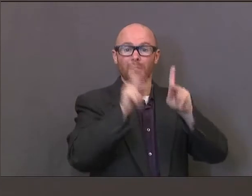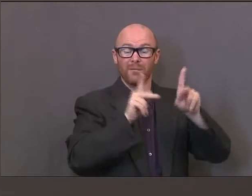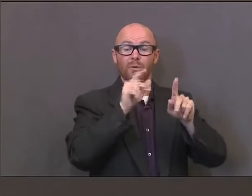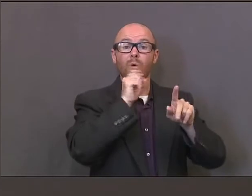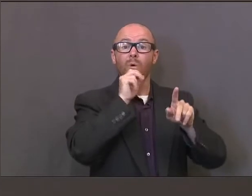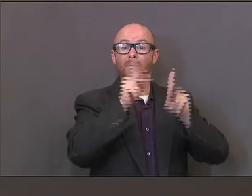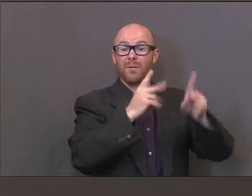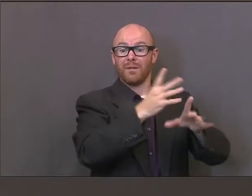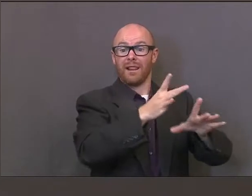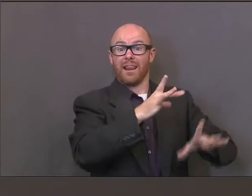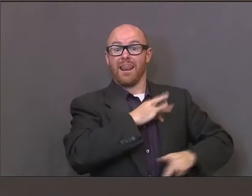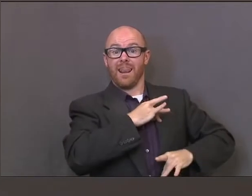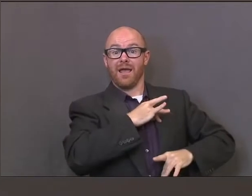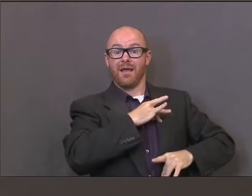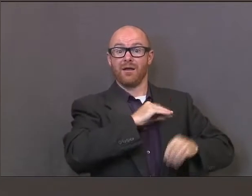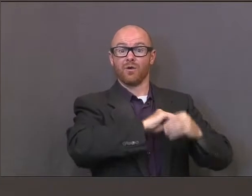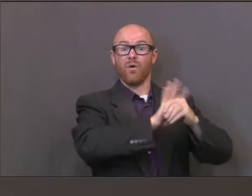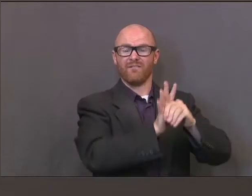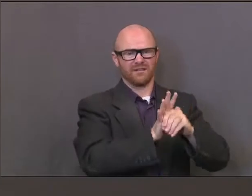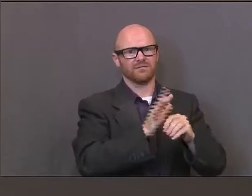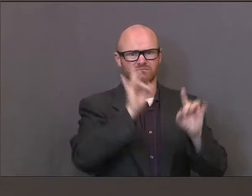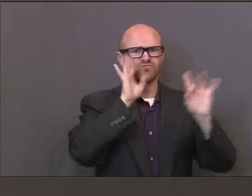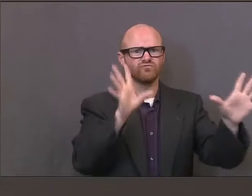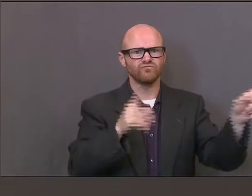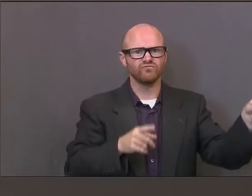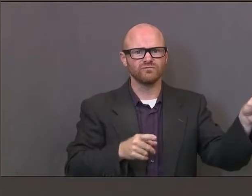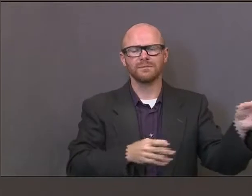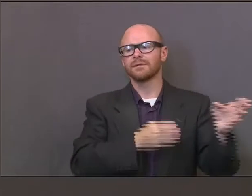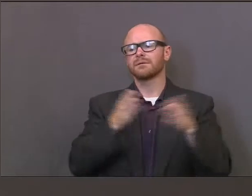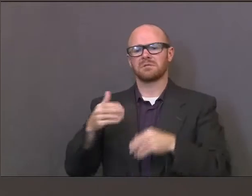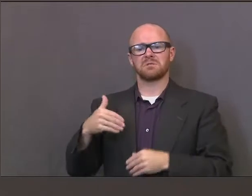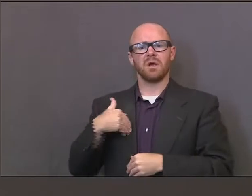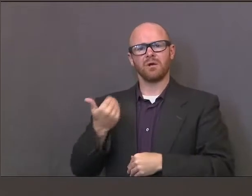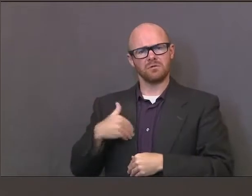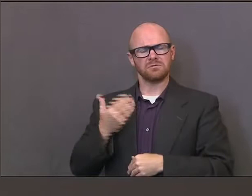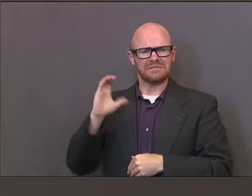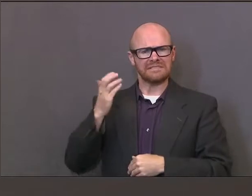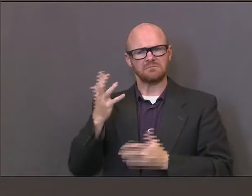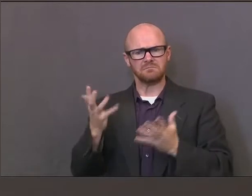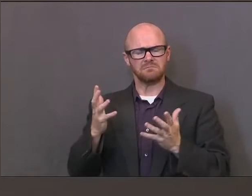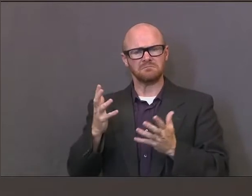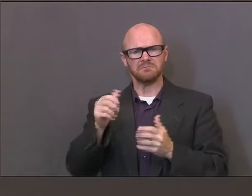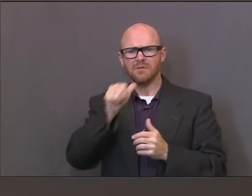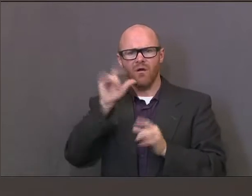It has kind of a graduating scale. The older you are, the more severe the reaction tends to be.